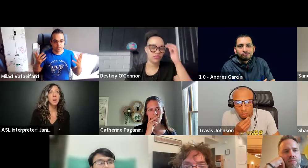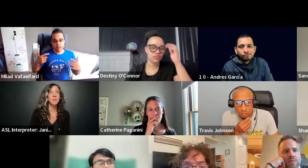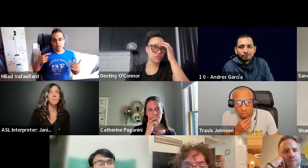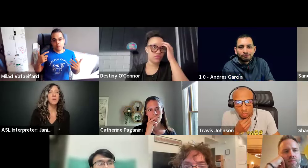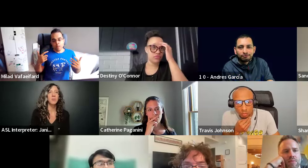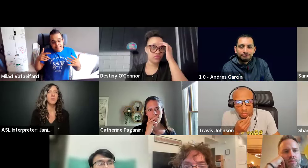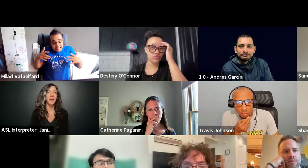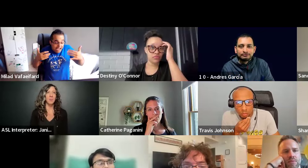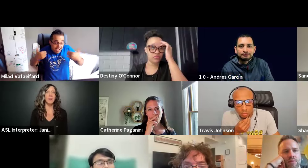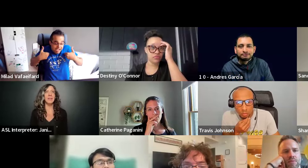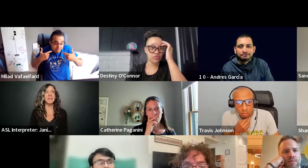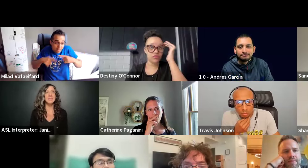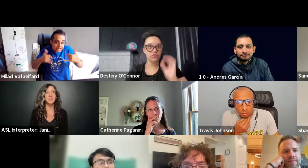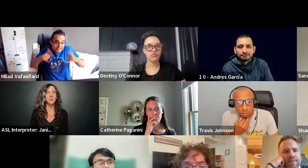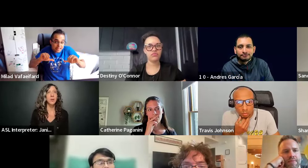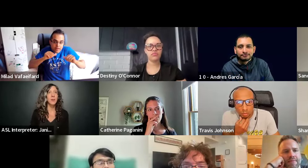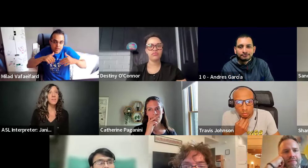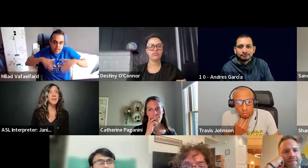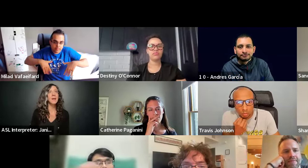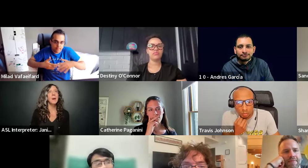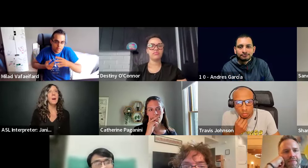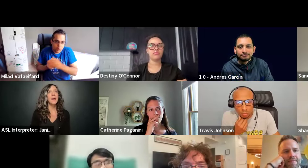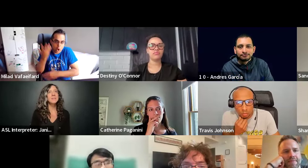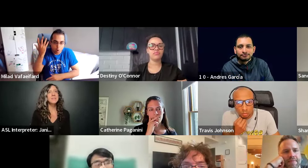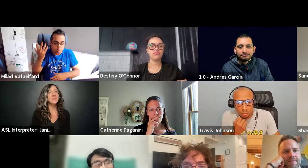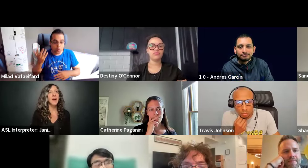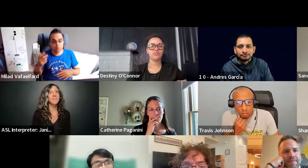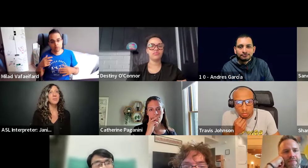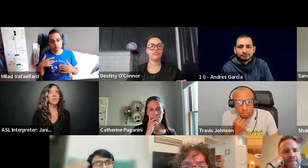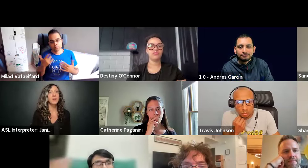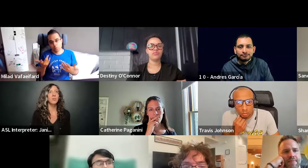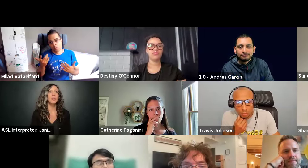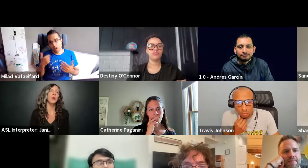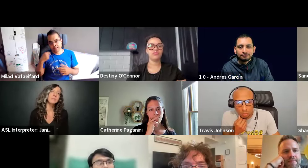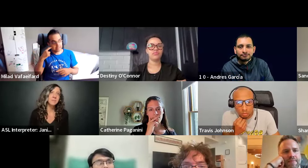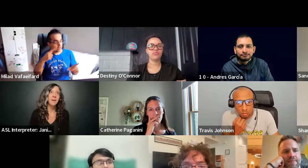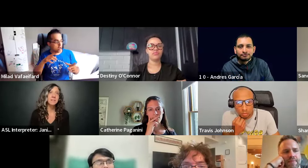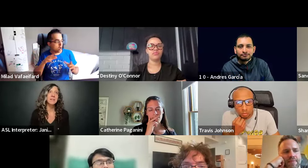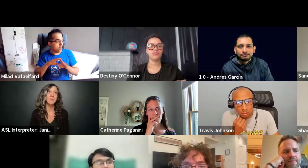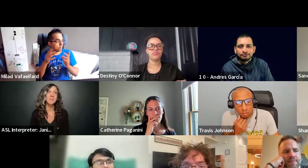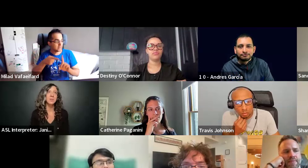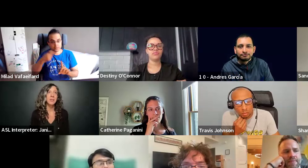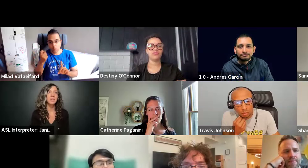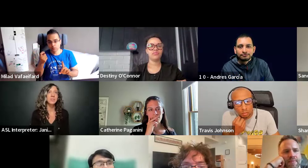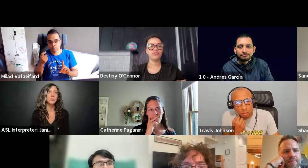interesting topic, but we don't really have a way to get into the door of it. I still haven't really grown some areas that I was looking into